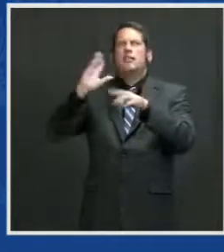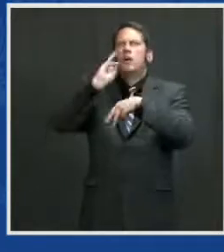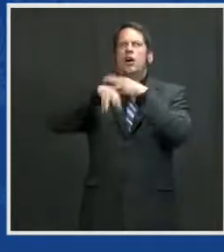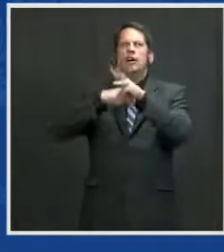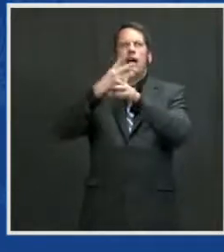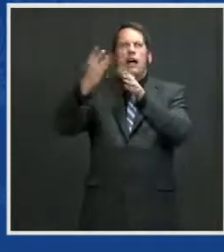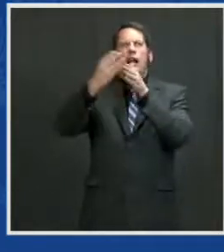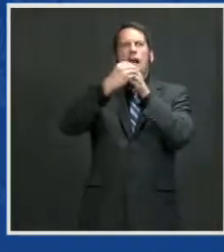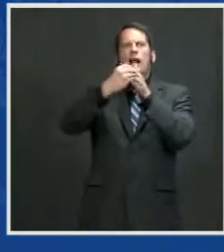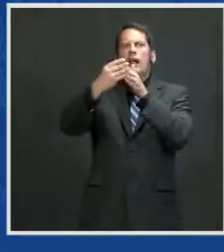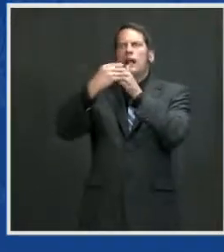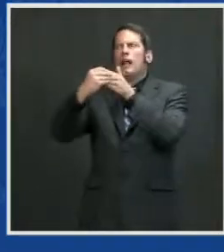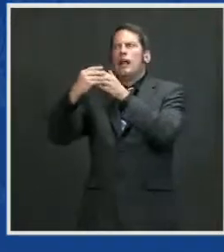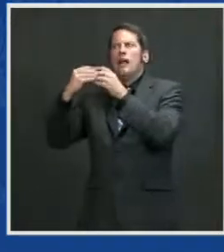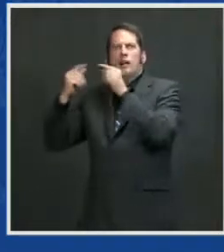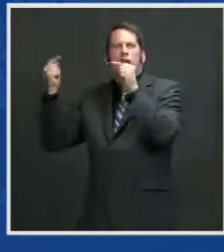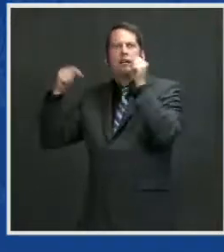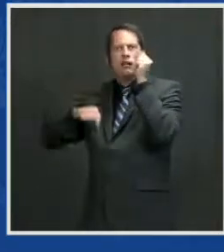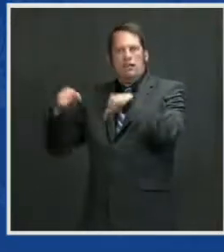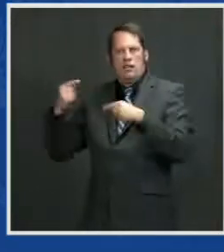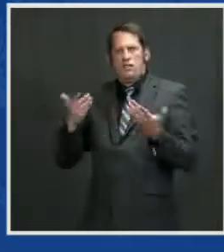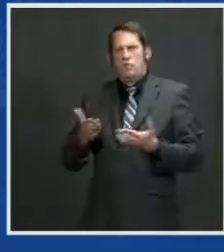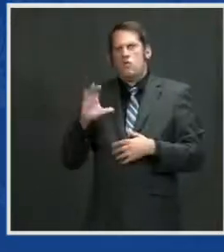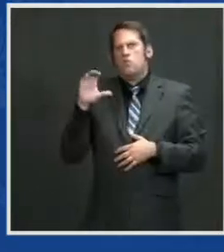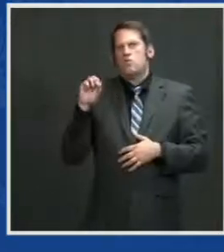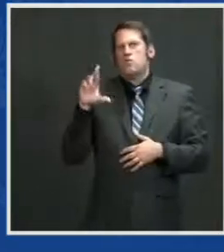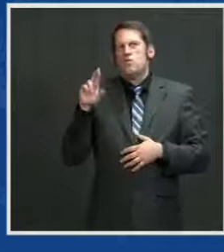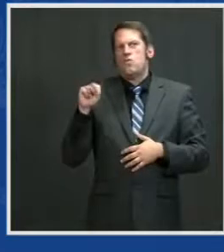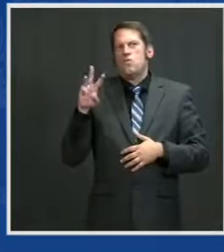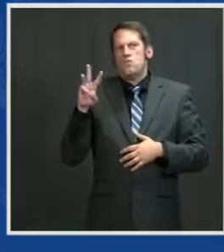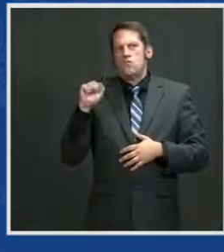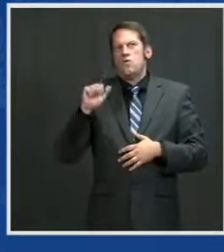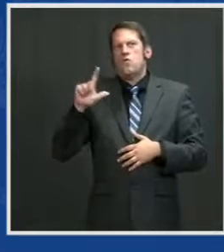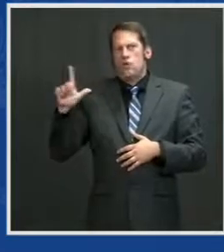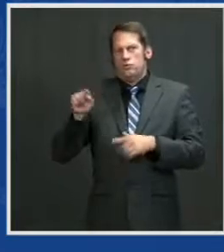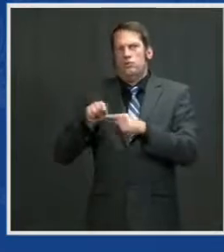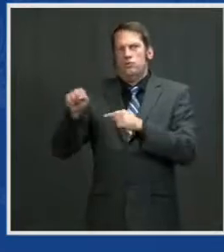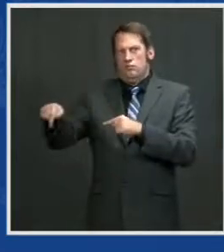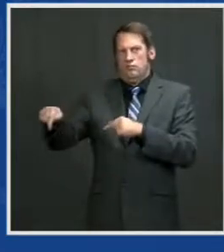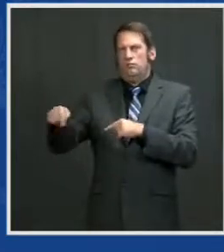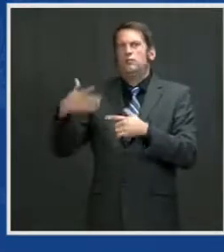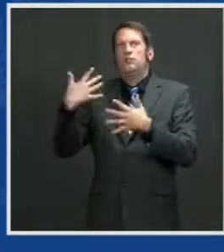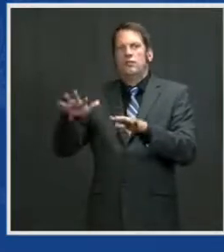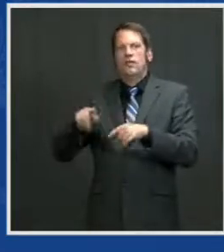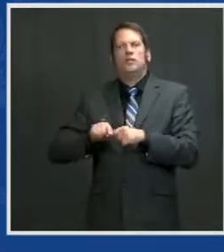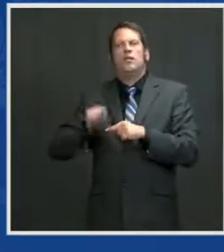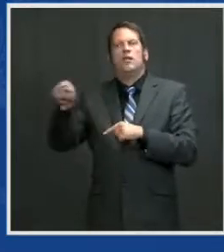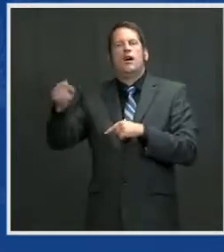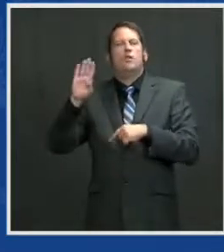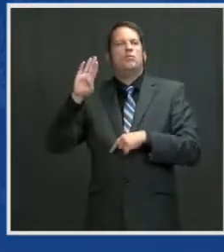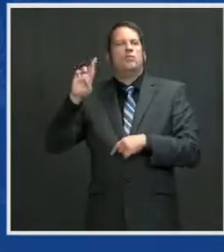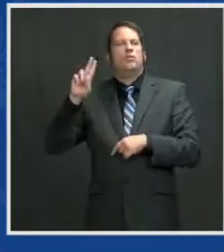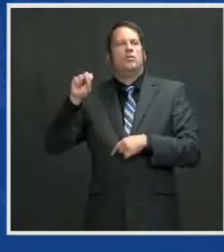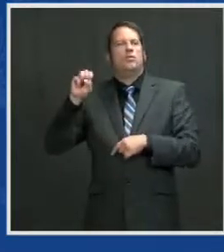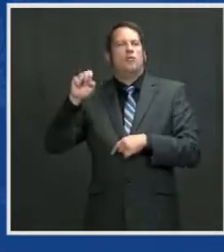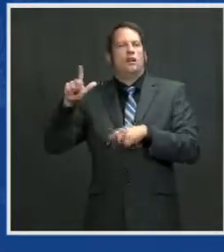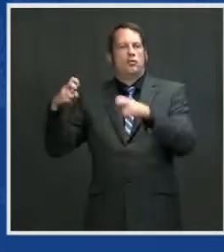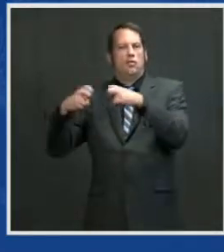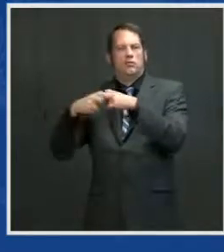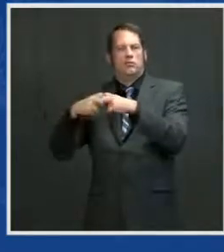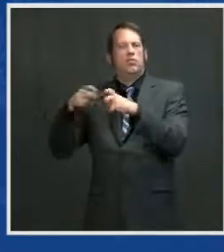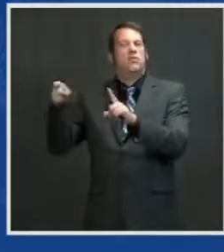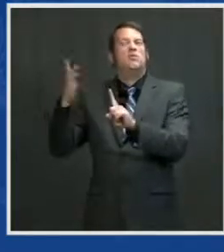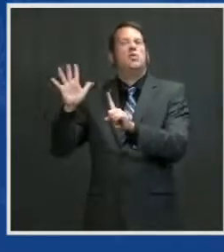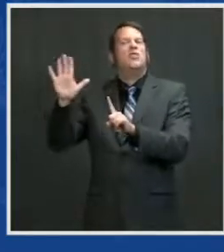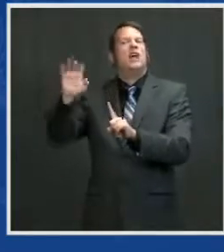NATO summit, of the EU and the EU summit. This diplomacy is essential because no